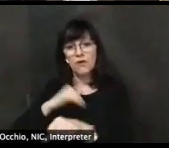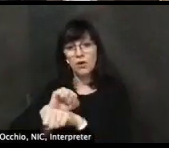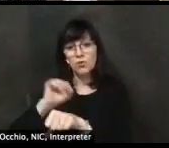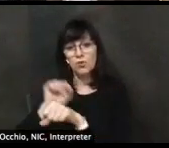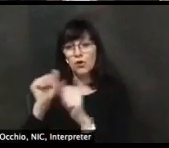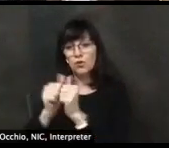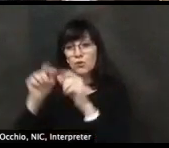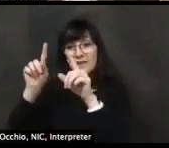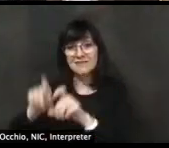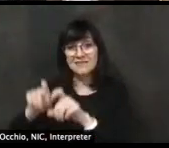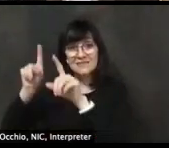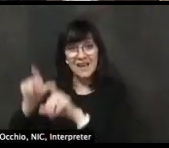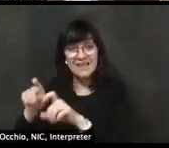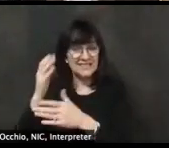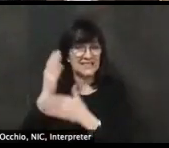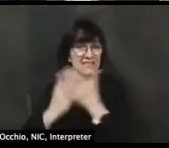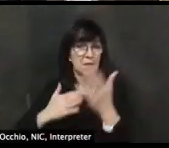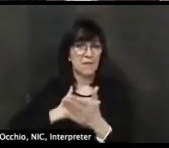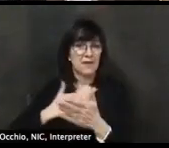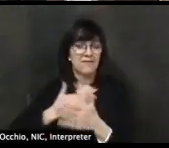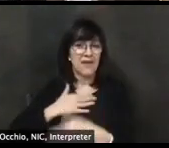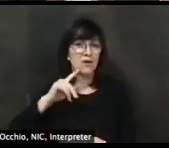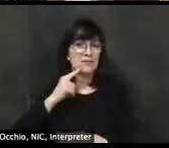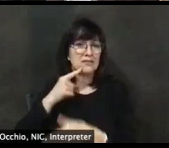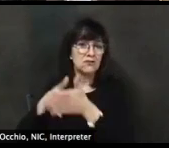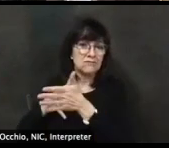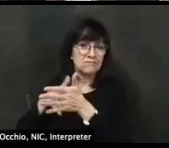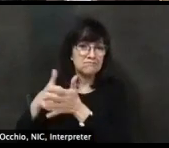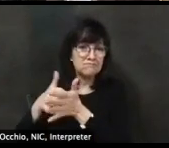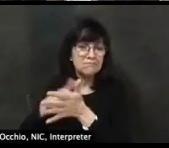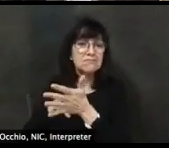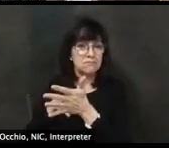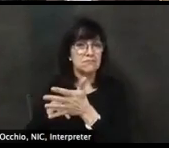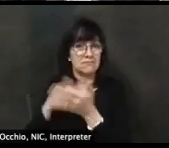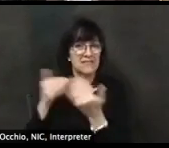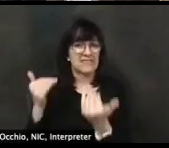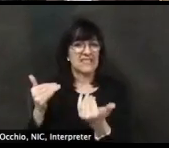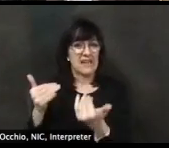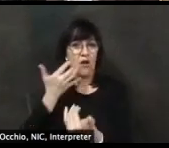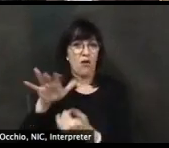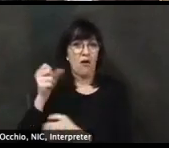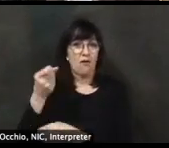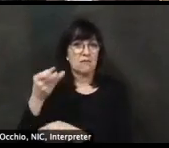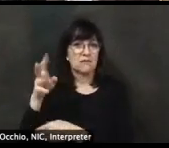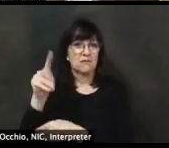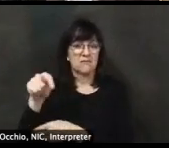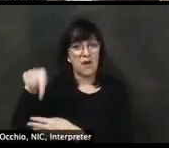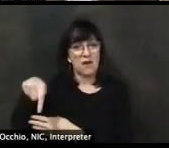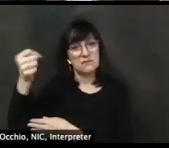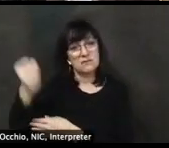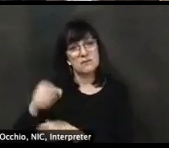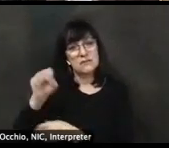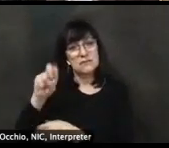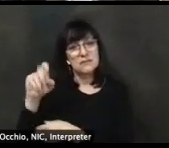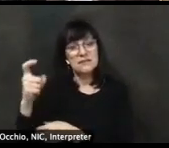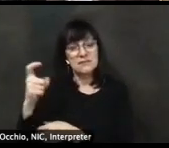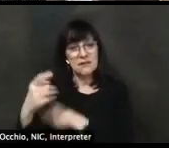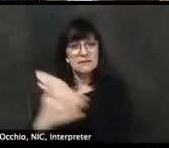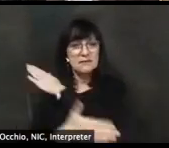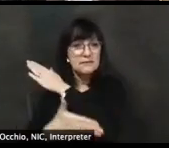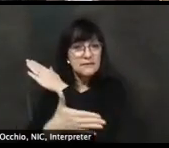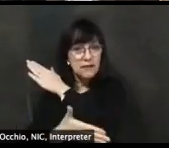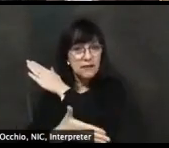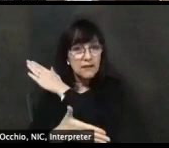in our state, including our hotspot in Sussex County. Also, again, as Governor Carney has indicated with the